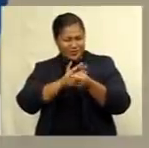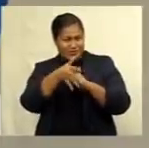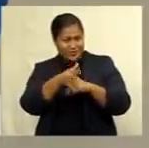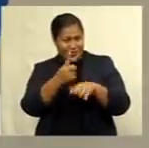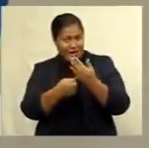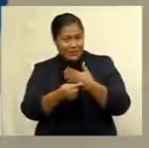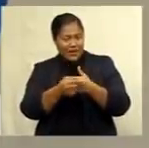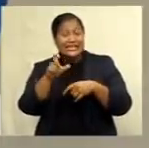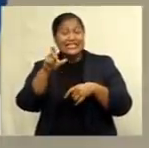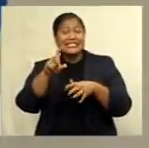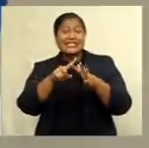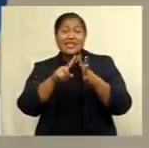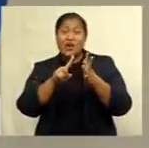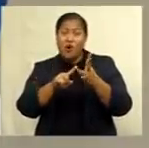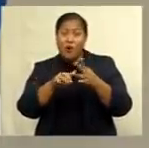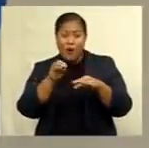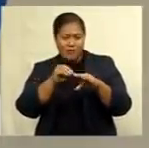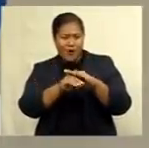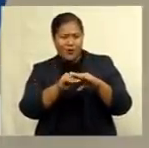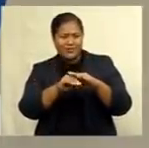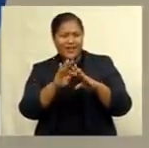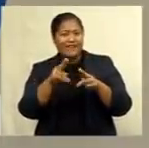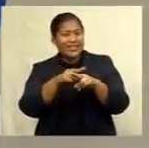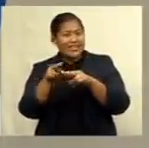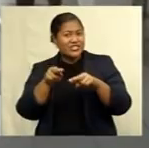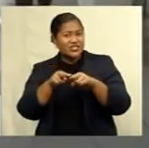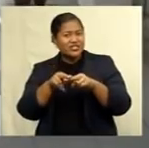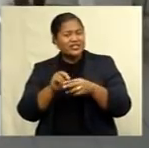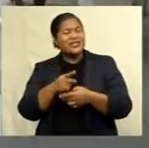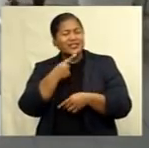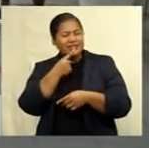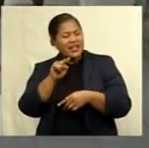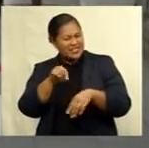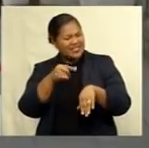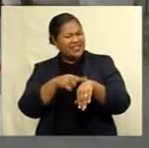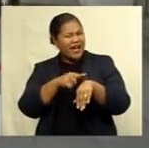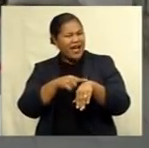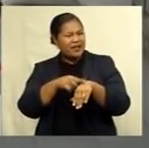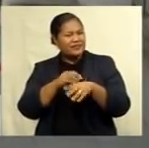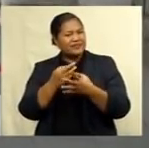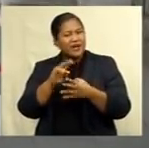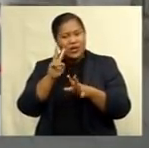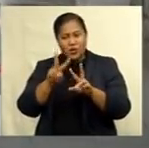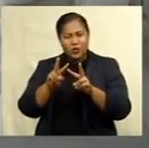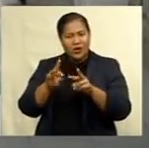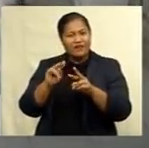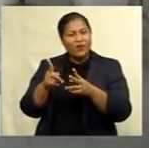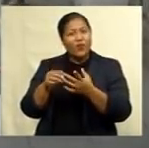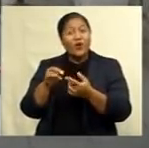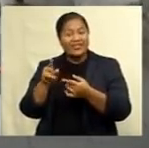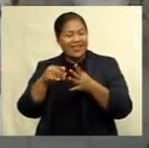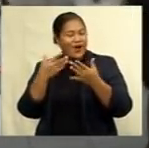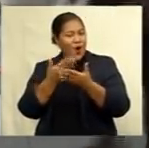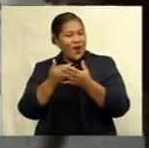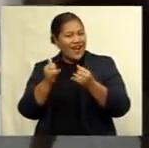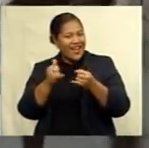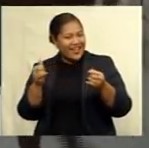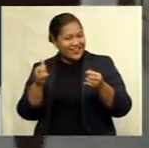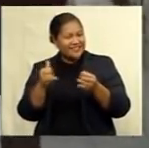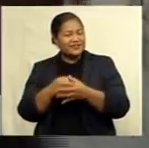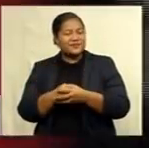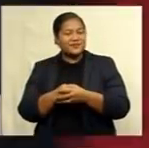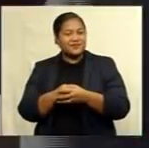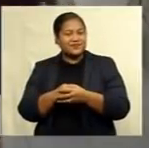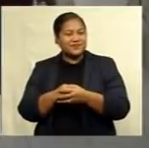the chief executive of Post Fiji, Dr. Anirudha Bansod, says this is a timely enhancement to its e-channel. He adds this also